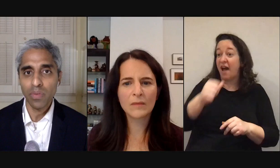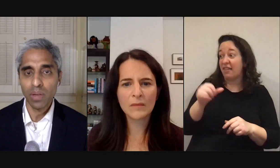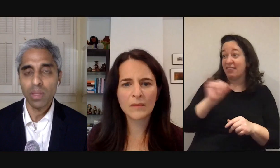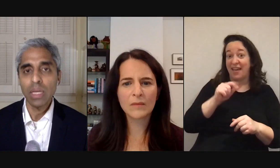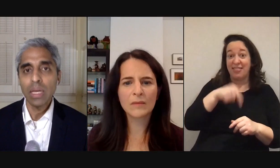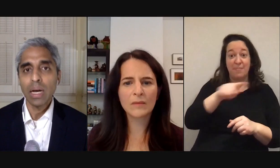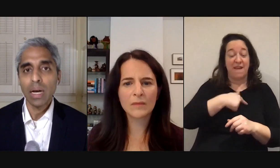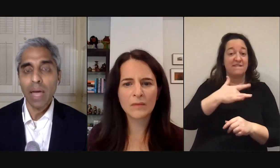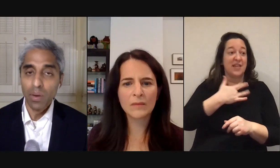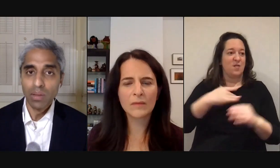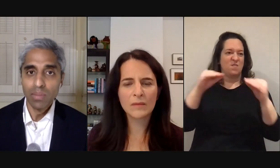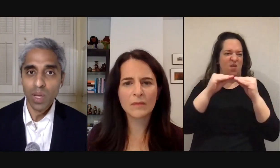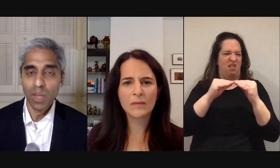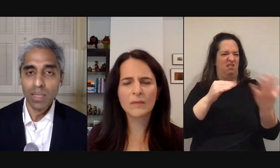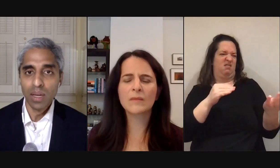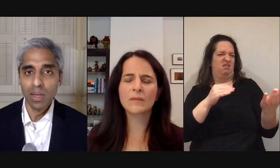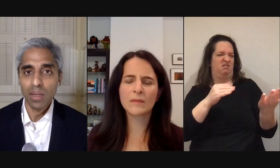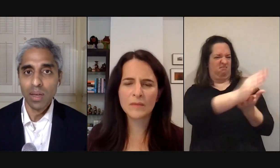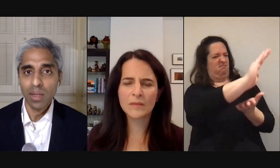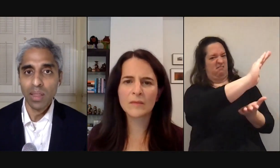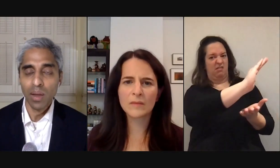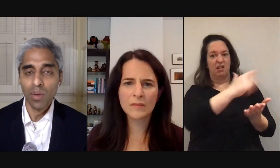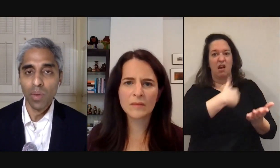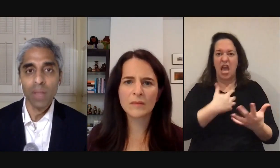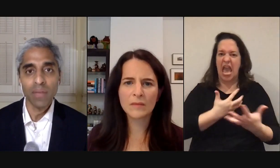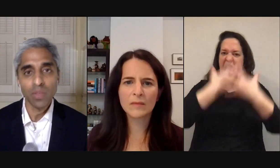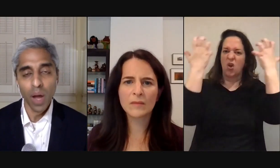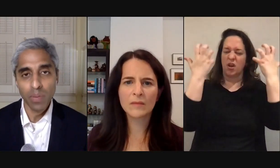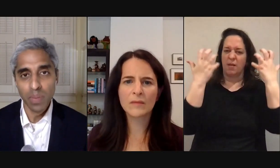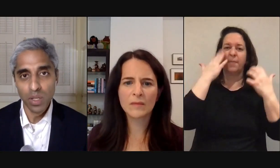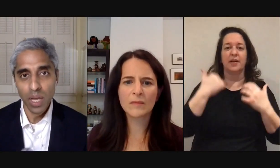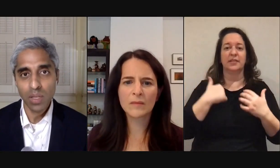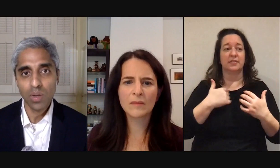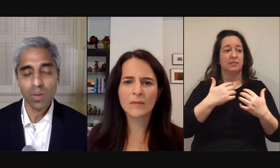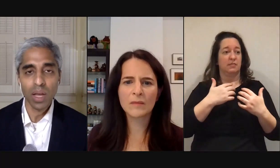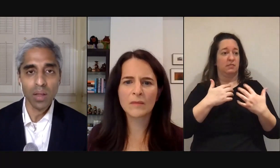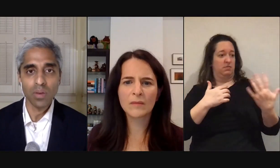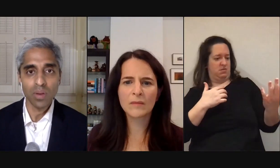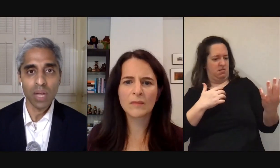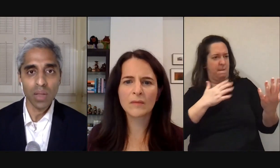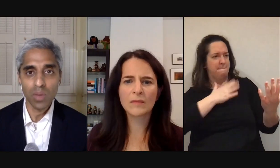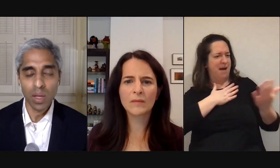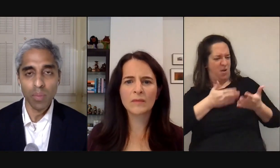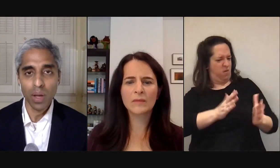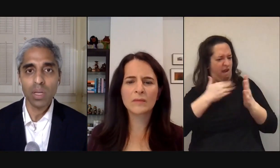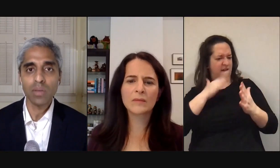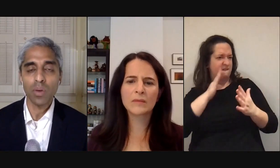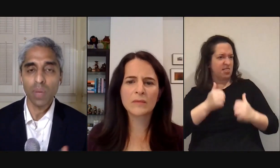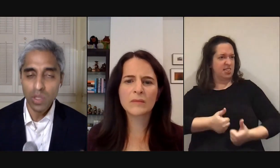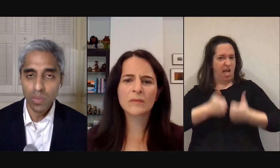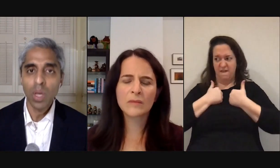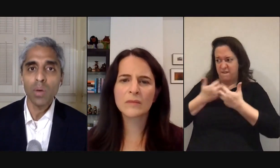and who feel uh angry you know that uh that their way of life is perhaps being changed or that others are diluting their